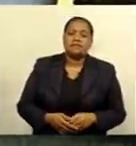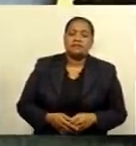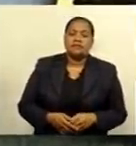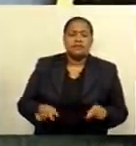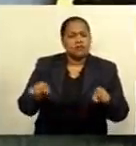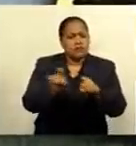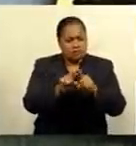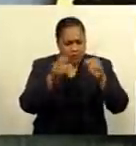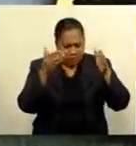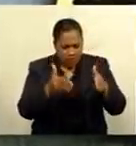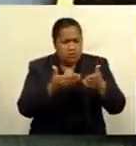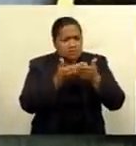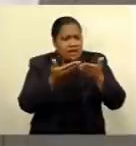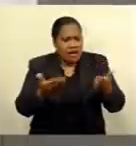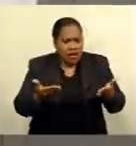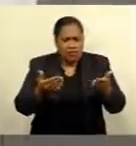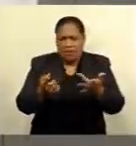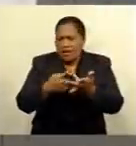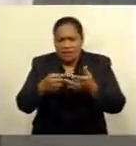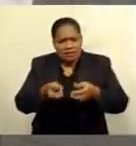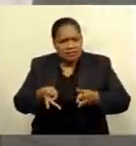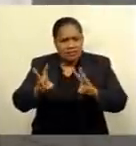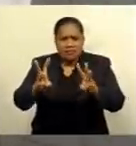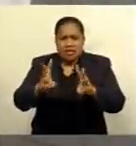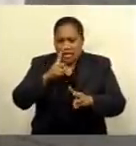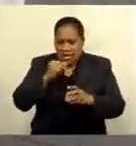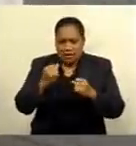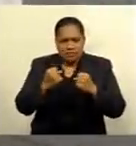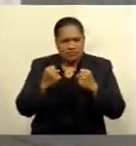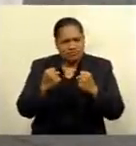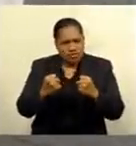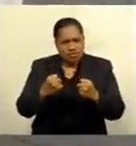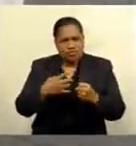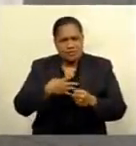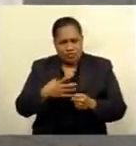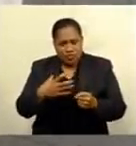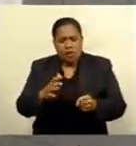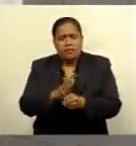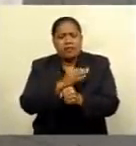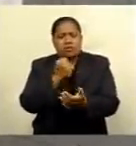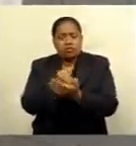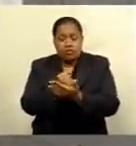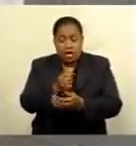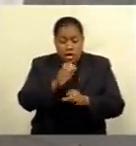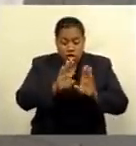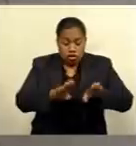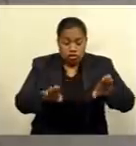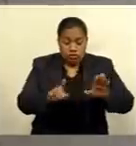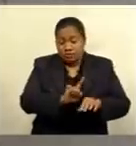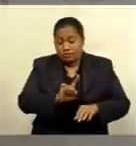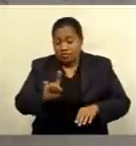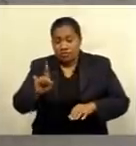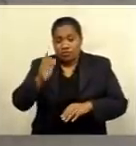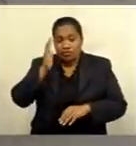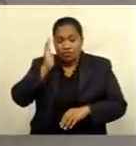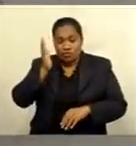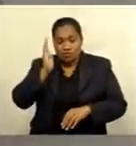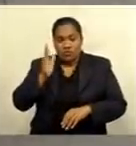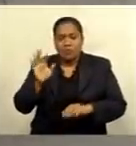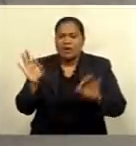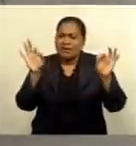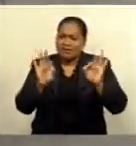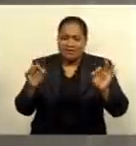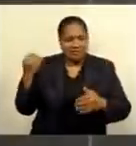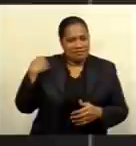on how existing mechanisms can be strengthened to ensure children transition to school with very little or no disruption.